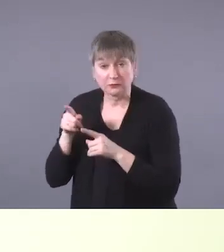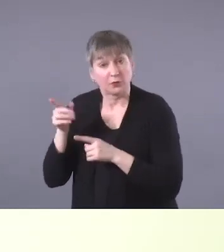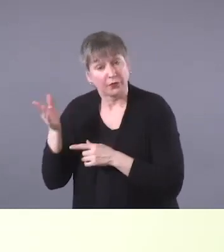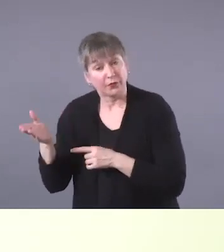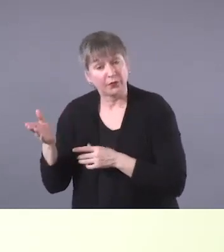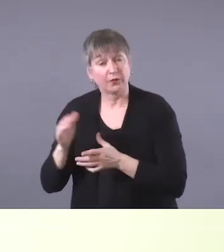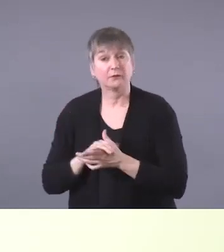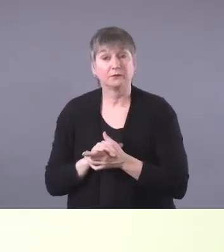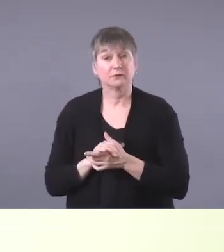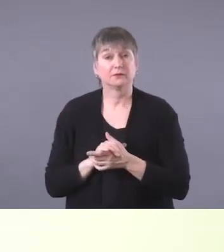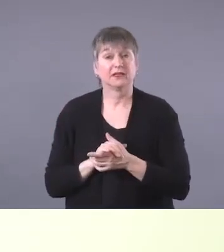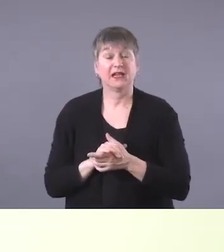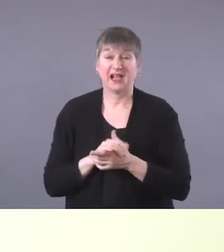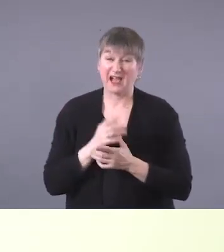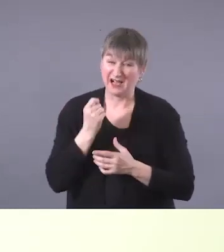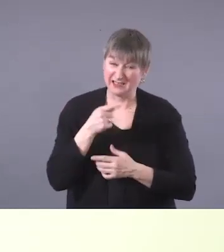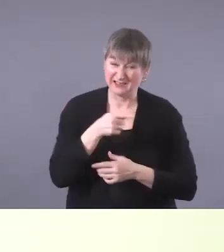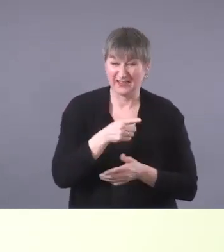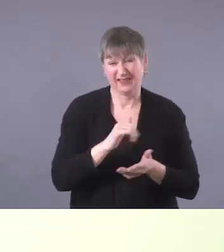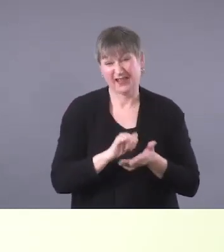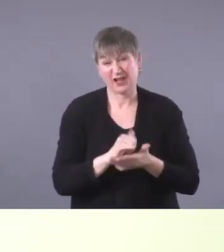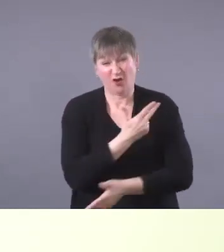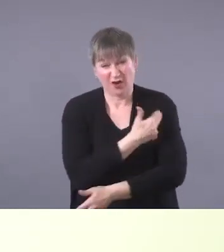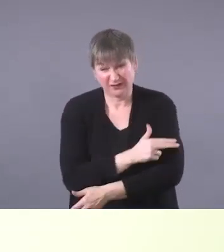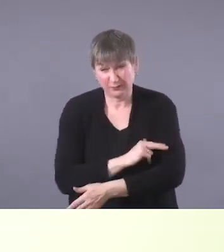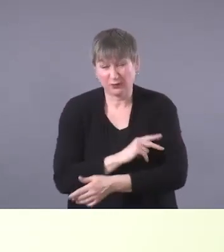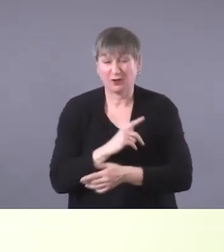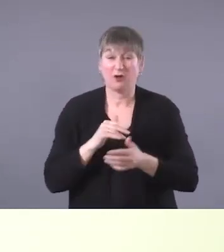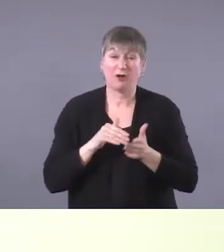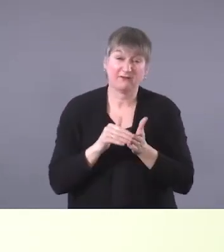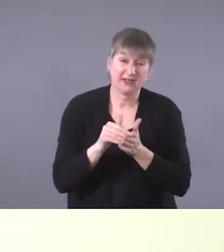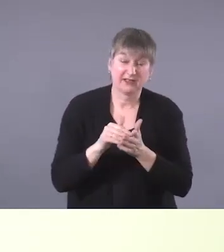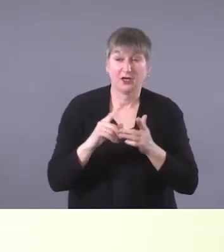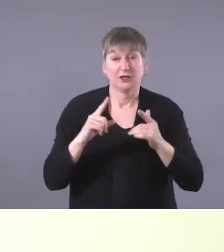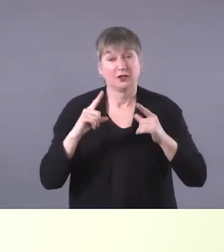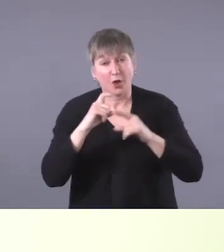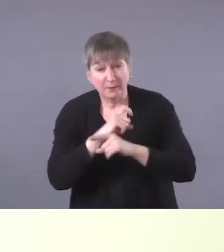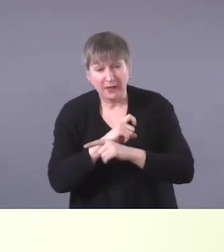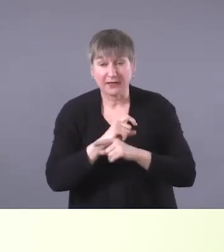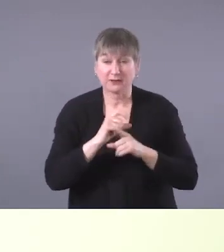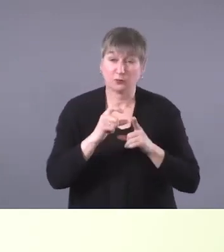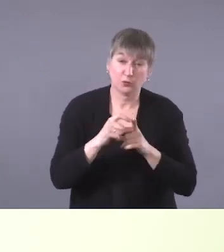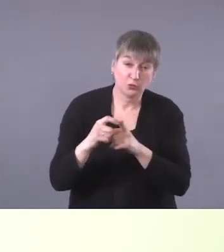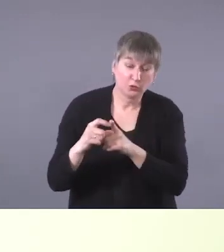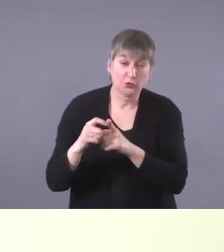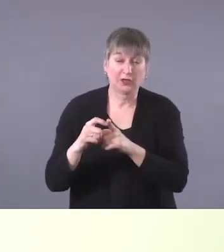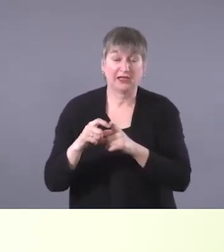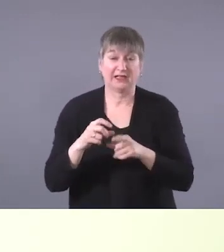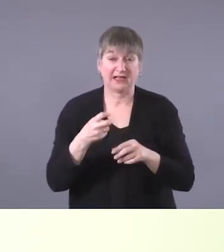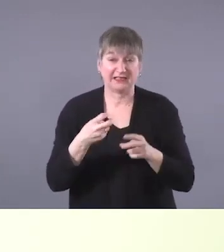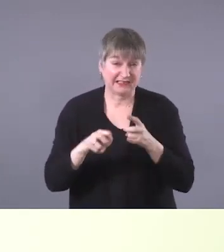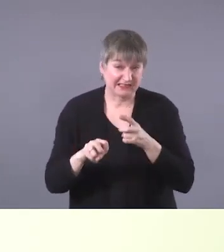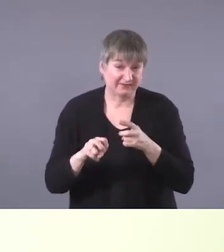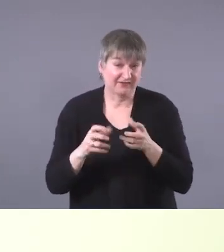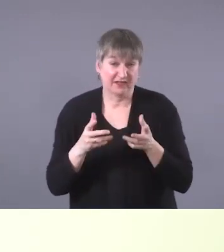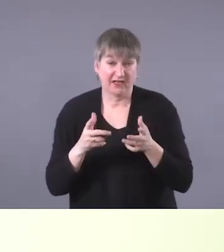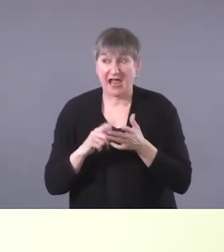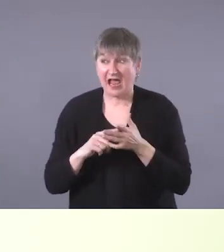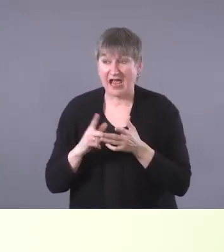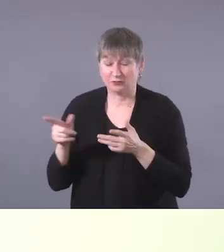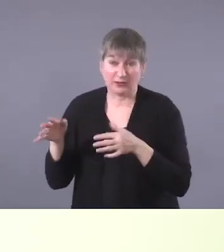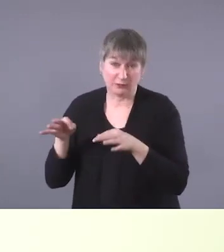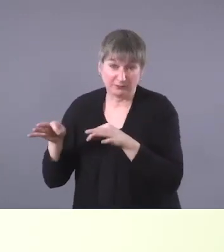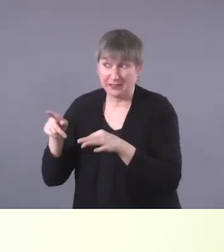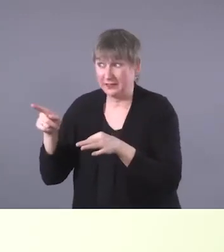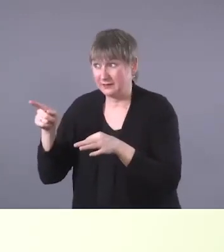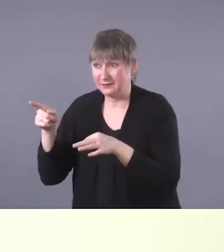difficult and complex medical, um, treatments that their child is getting. So, um, it's a little